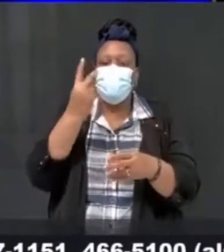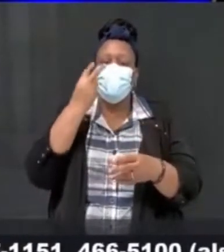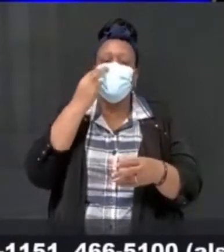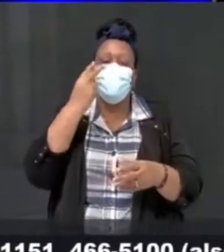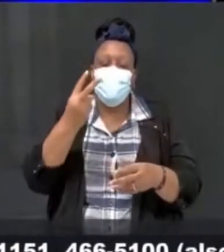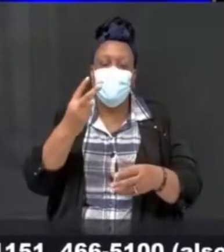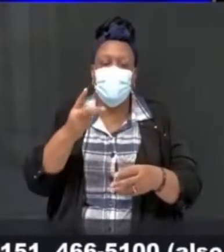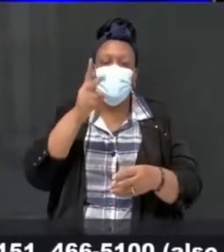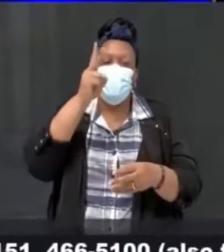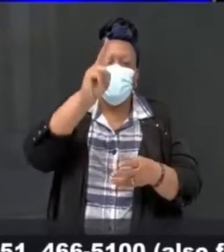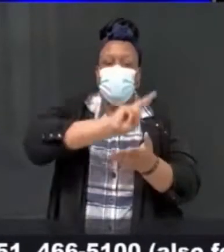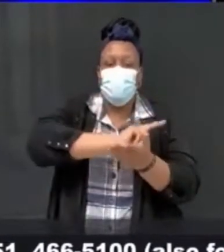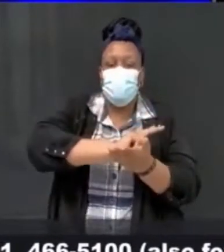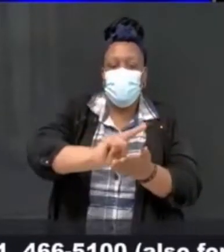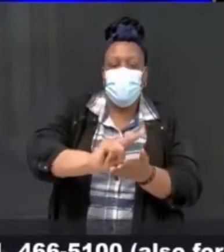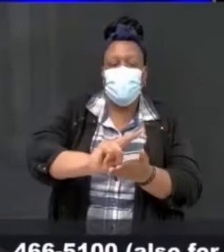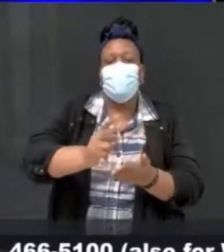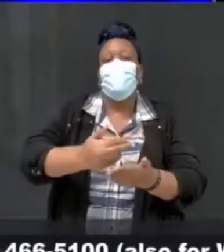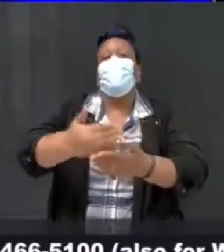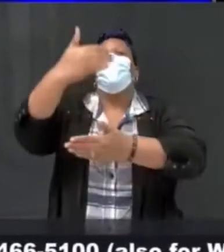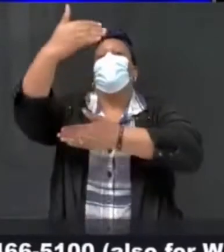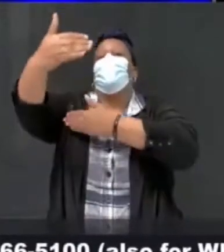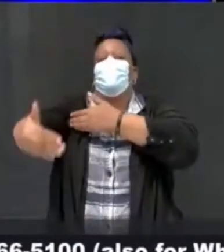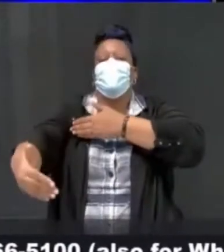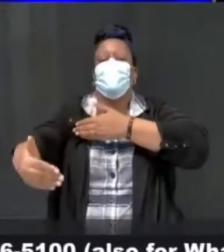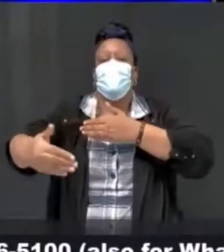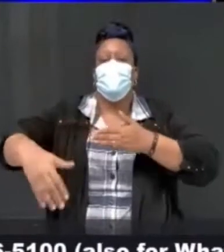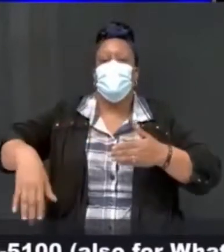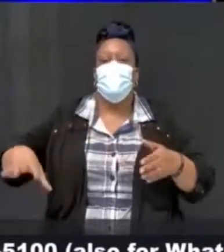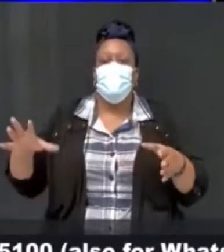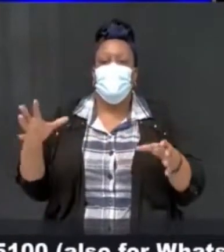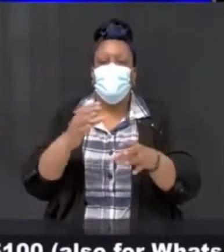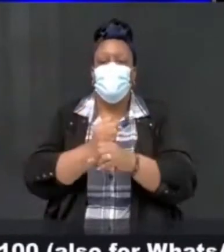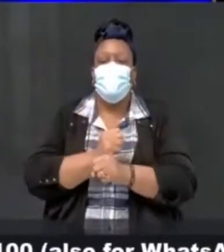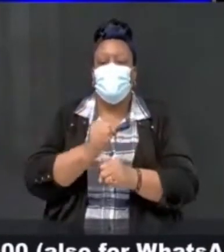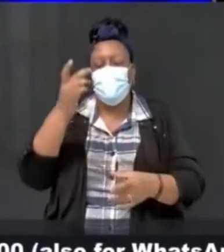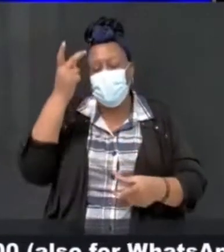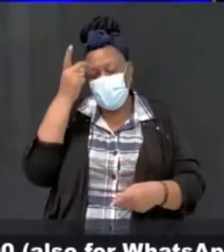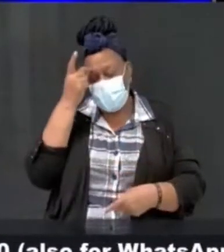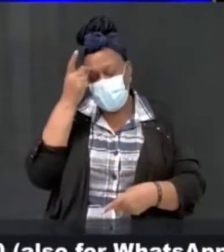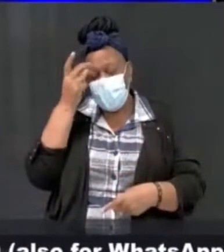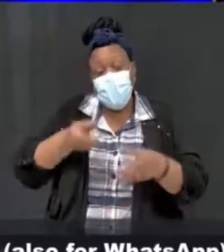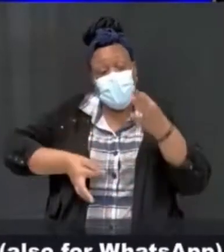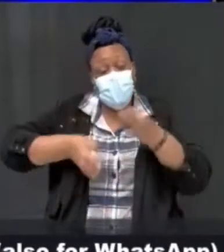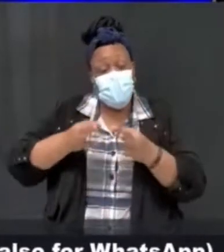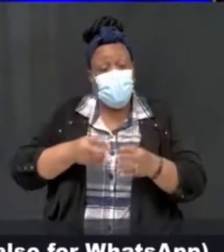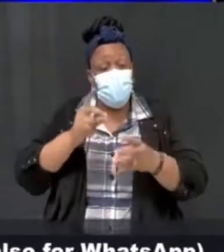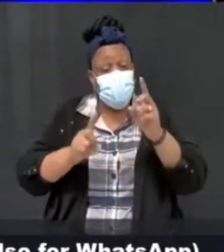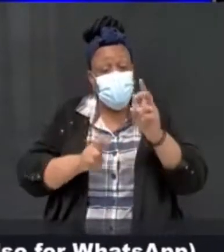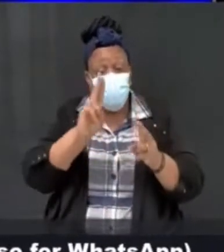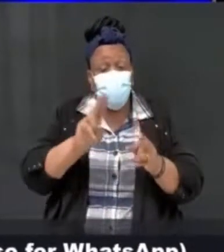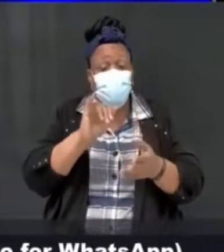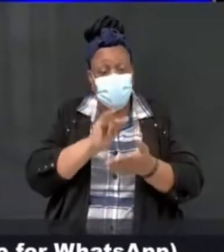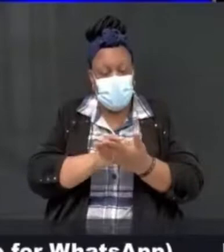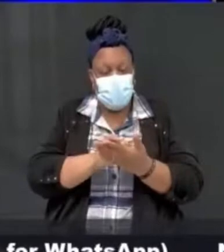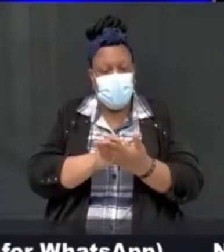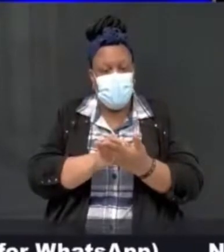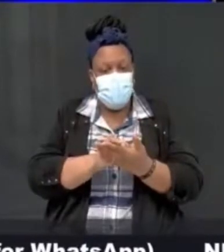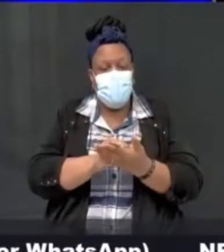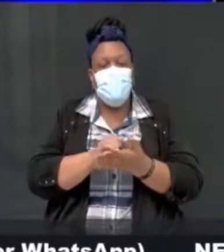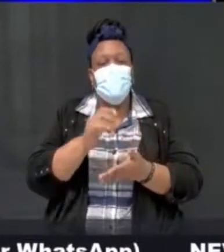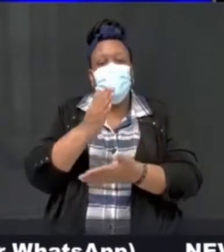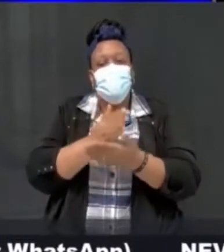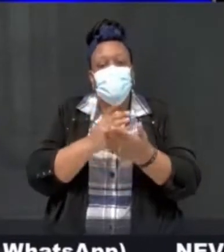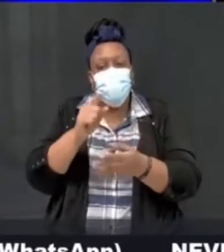rapid antibody test to screen for COVID-19, someone can be going around for two weeks